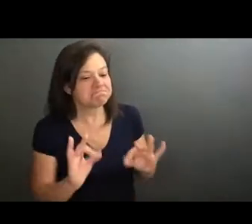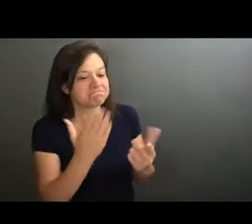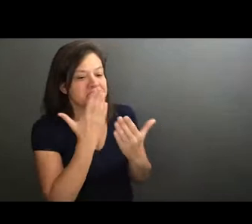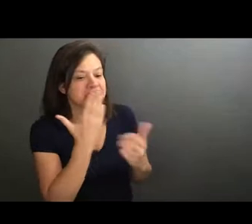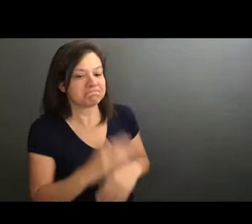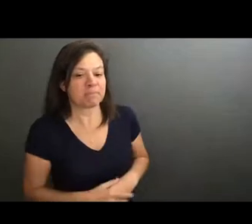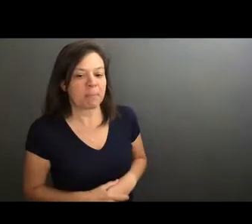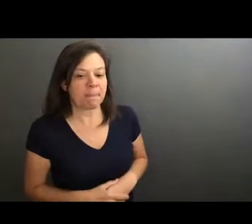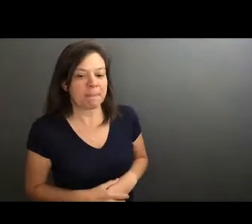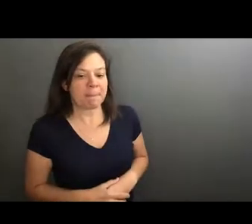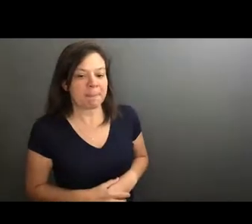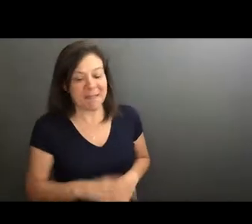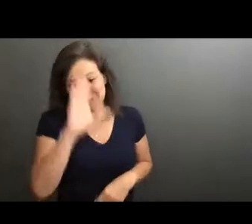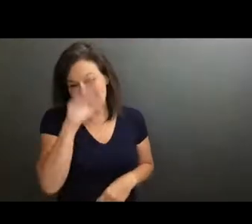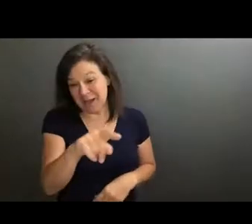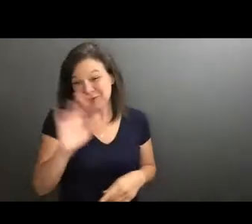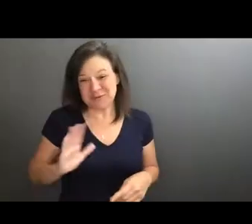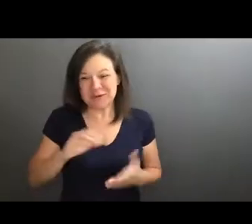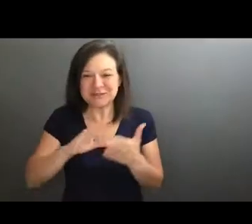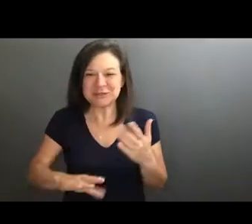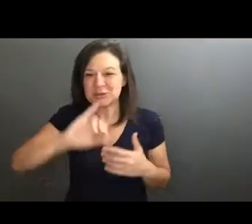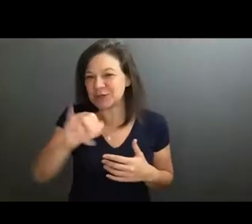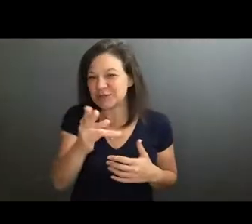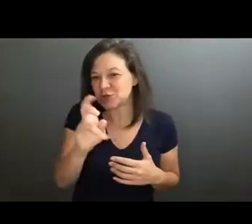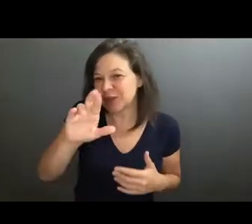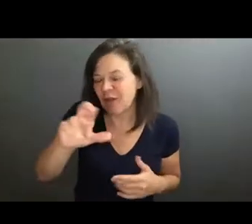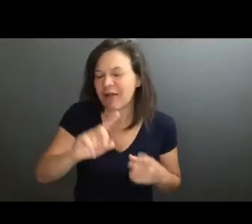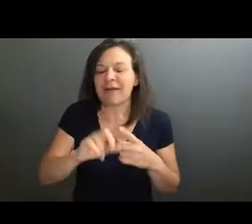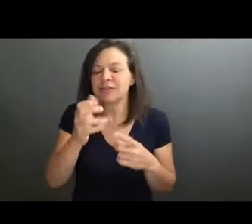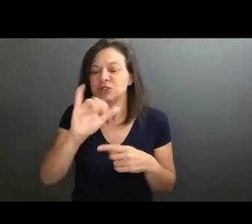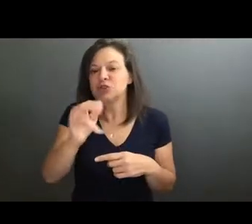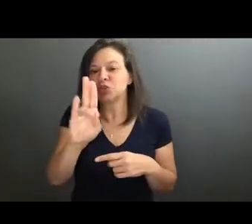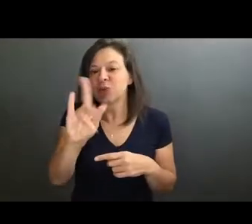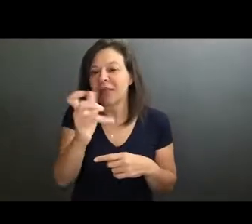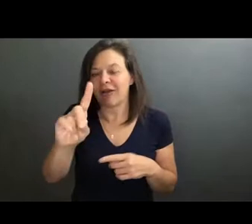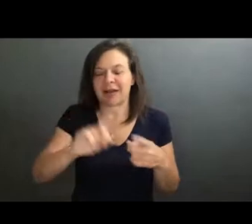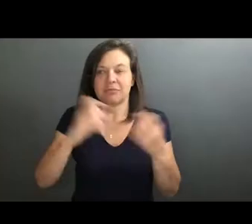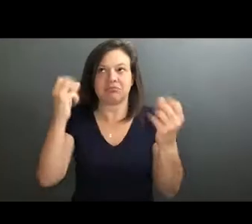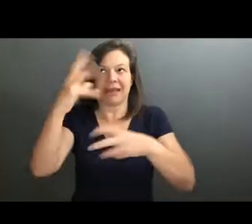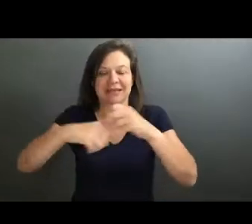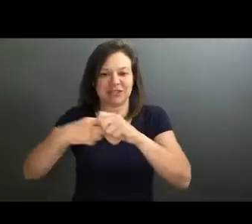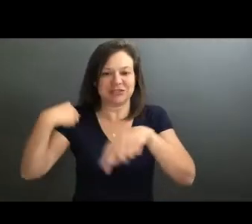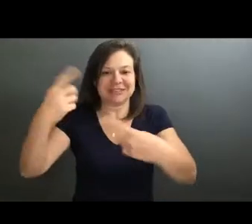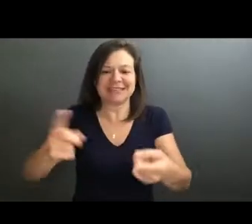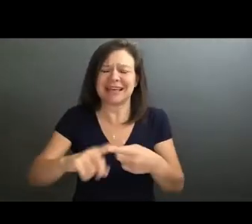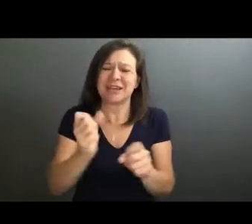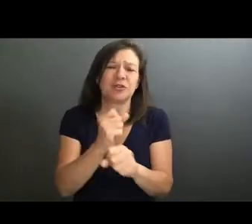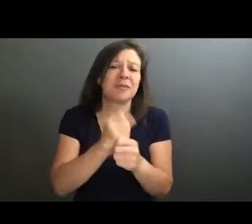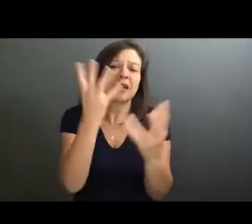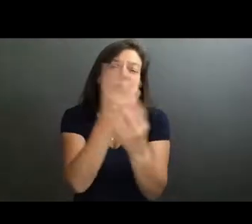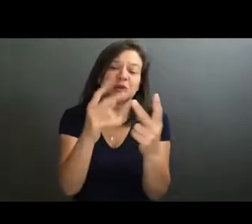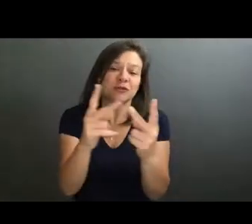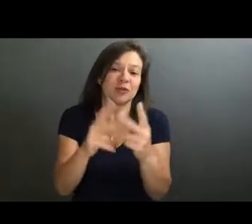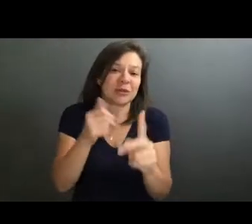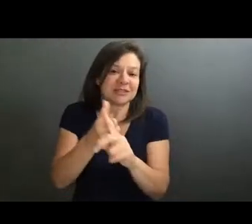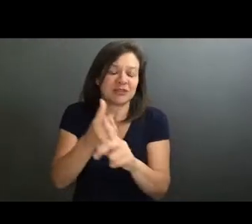So I knew you as a student Juilliard, and we're years past this, and you've really solidified a really beautiful place for yourself as a